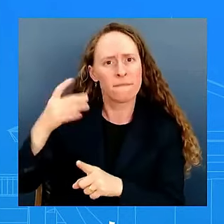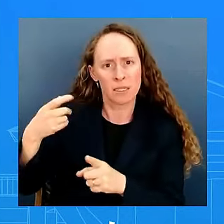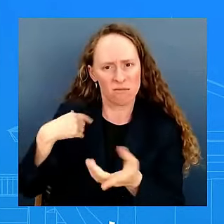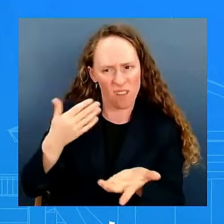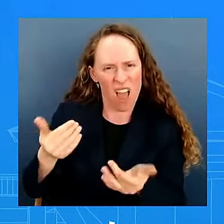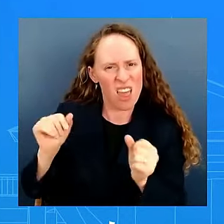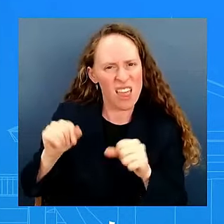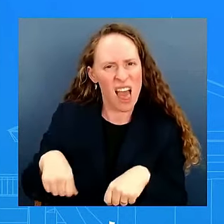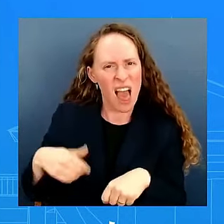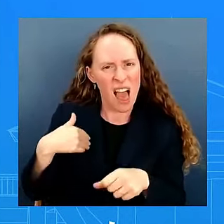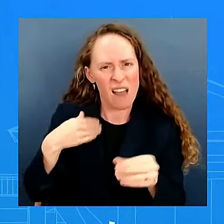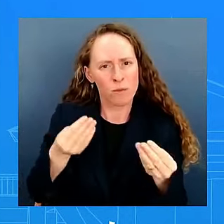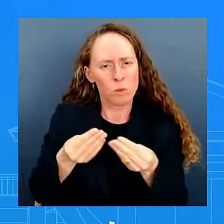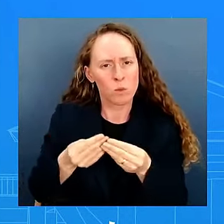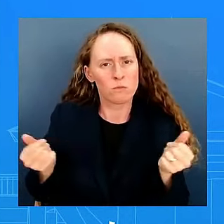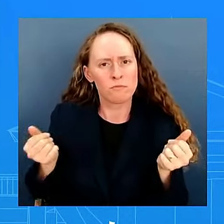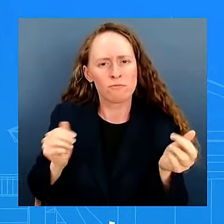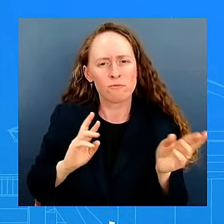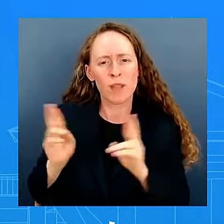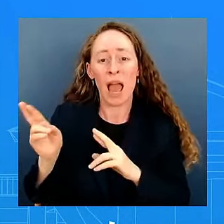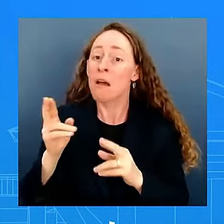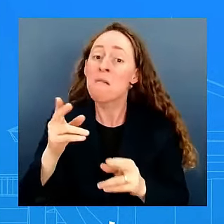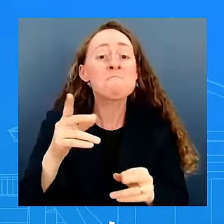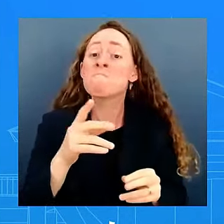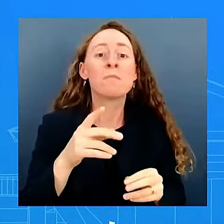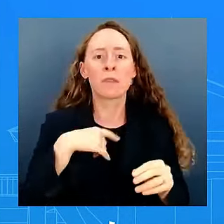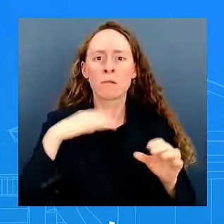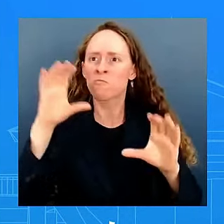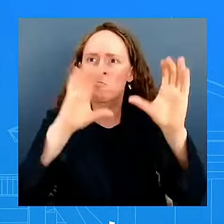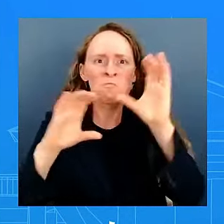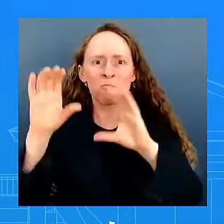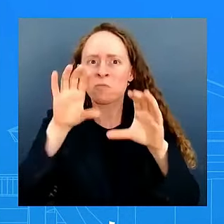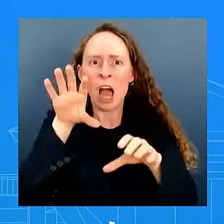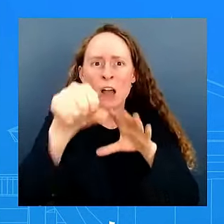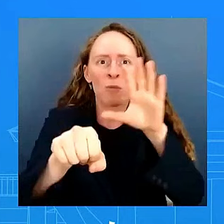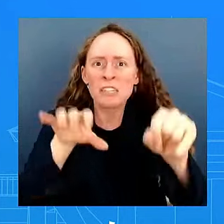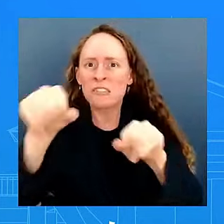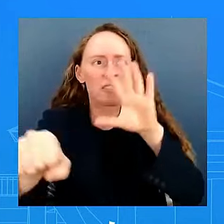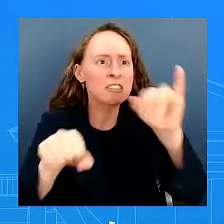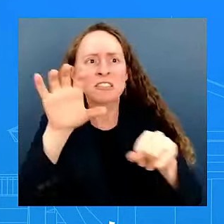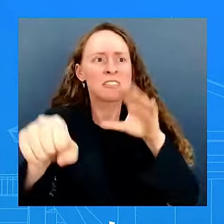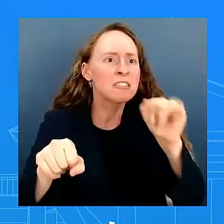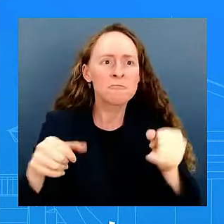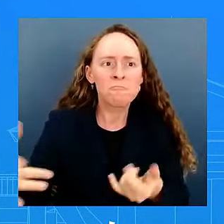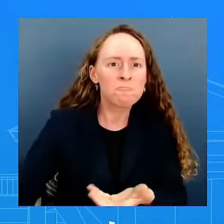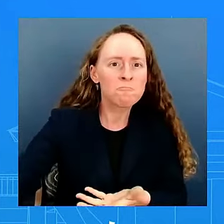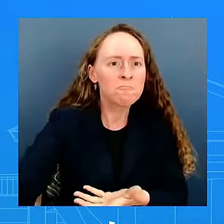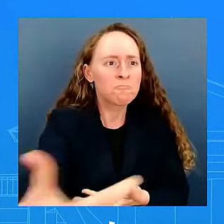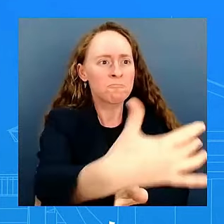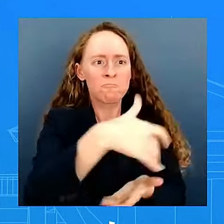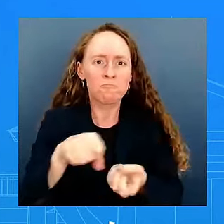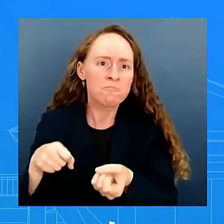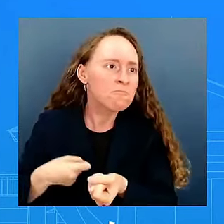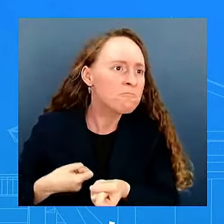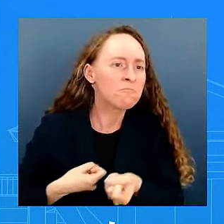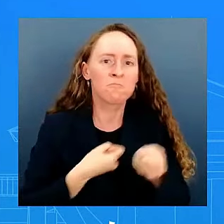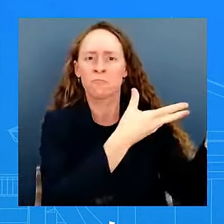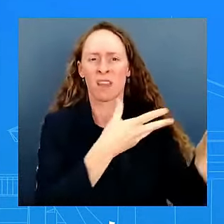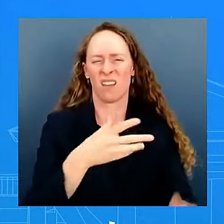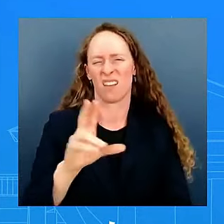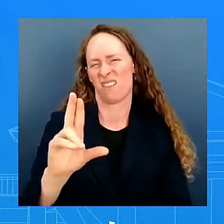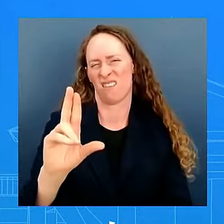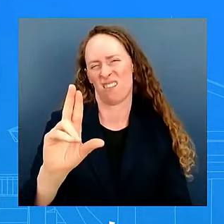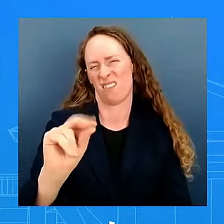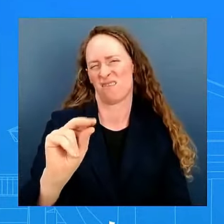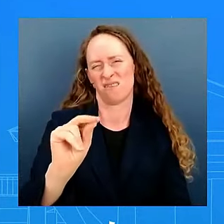mass deportation of a community that is not uh does is not part of a country that they came from that doesn't make any sense